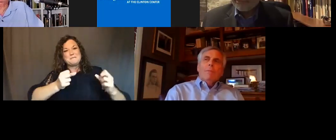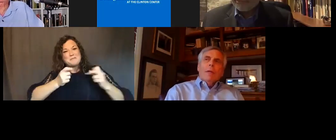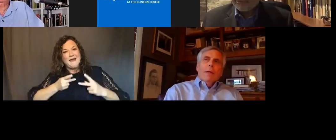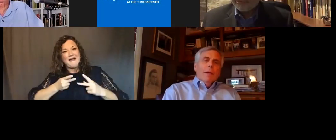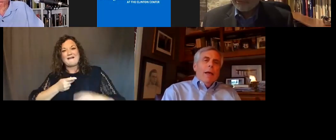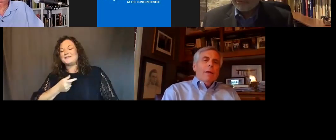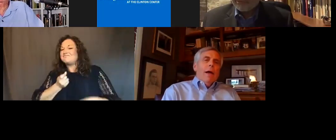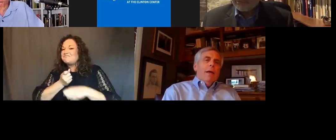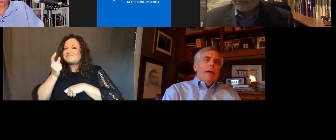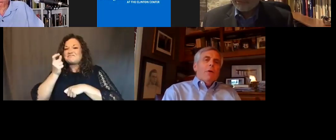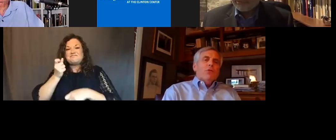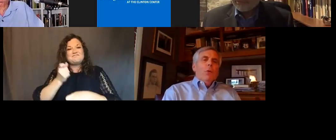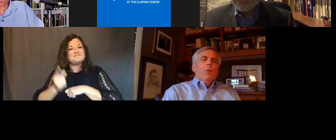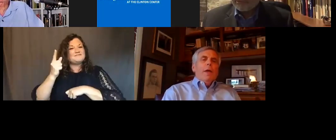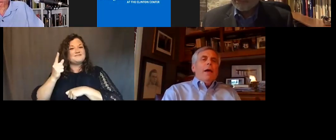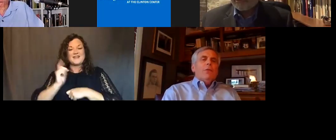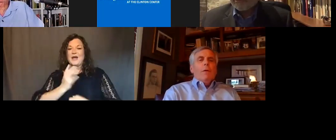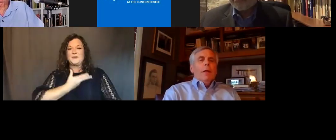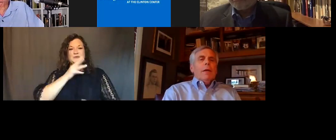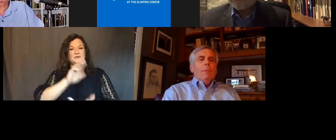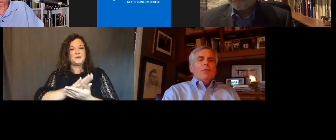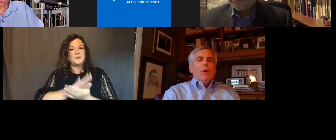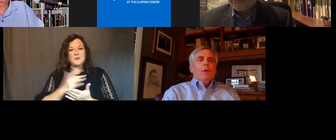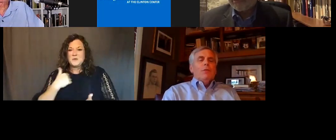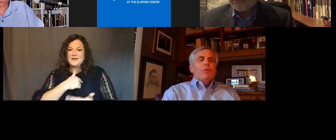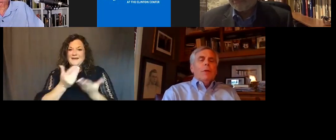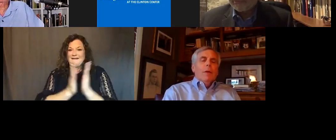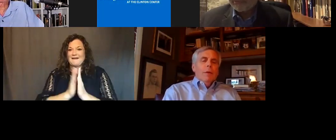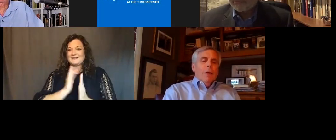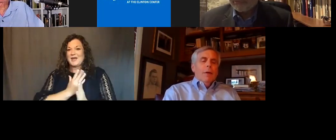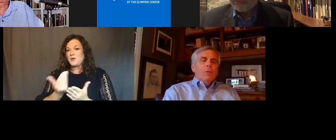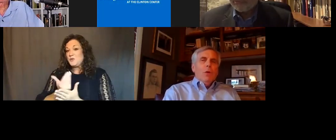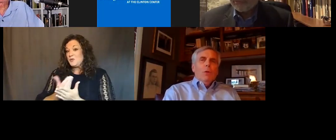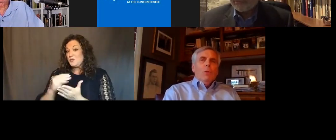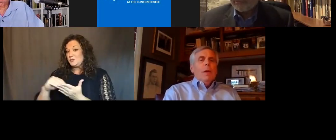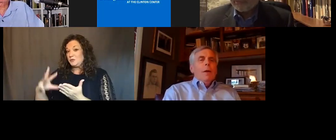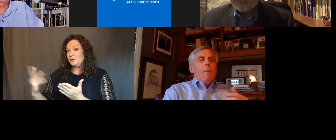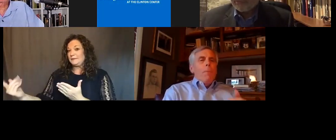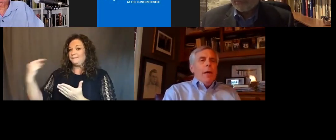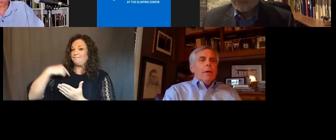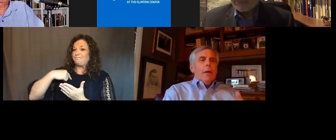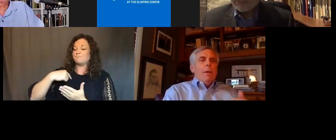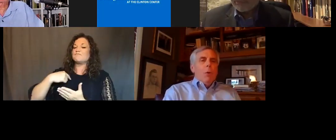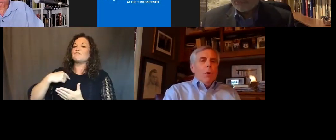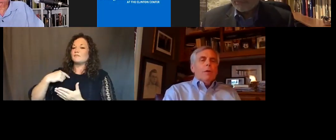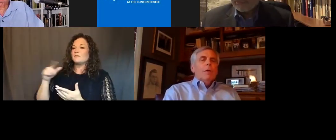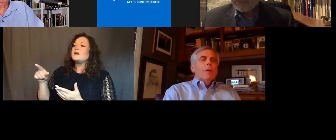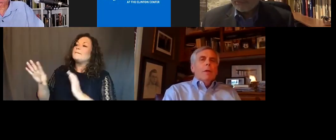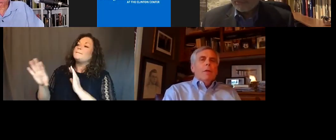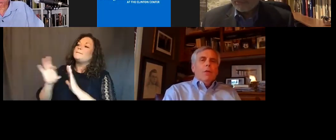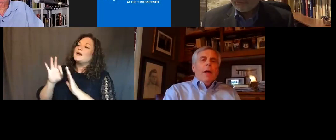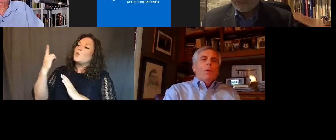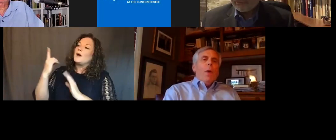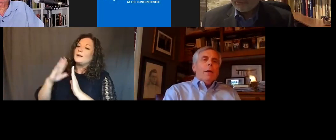at our school, we ask our incoming students to pick a book